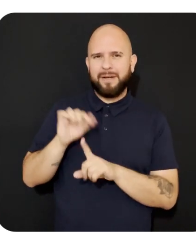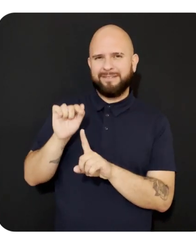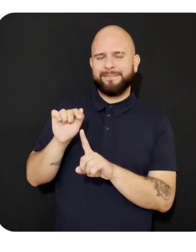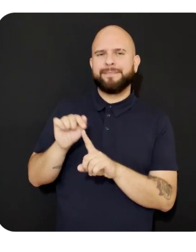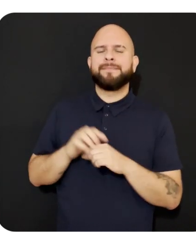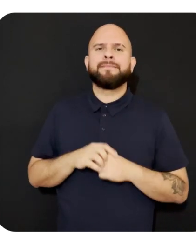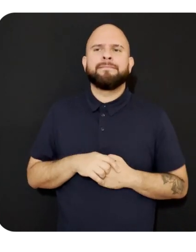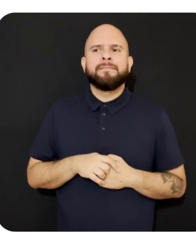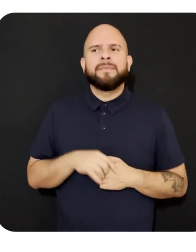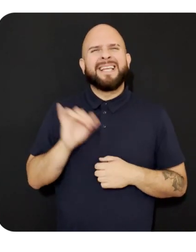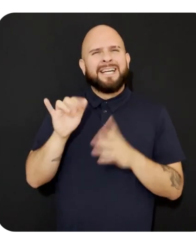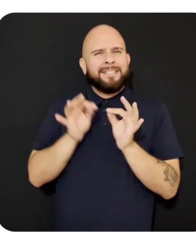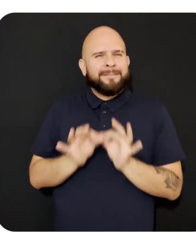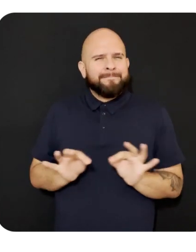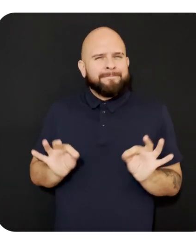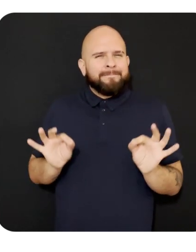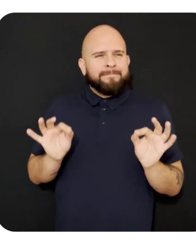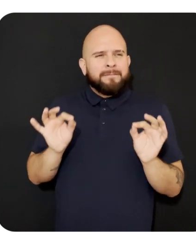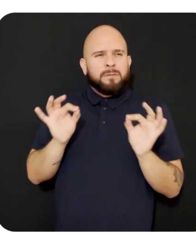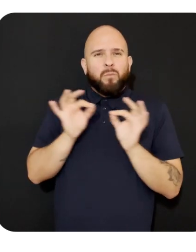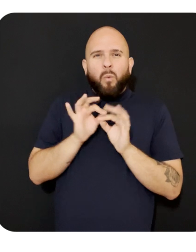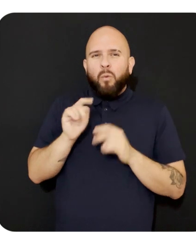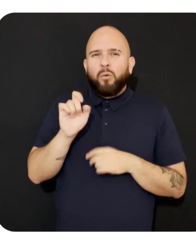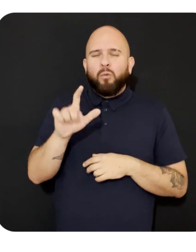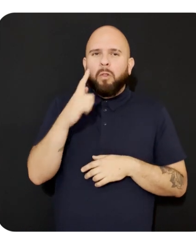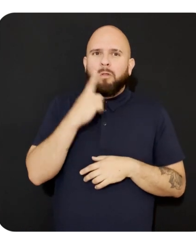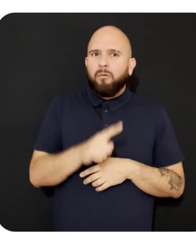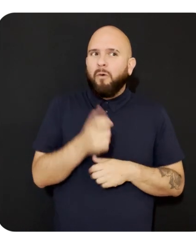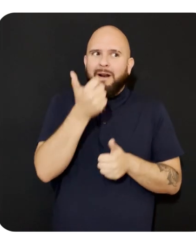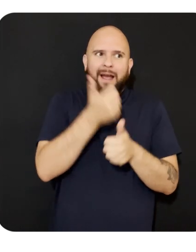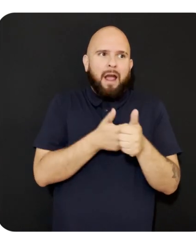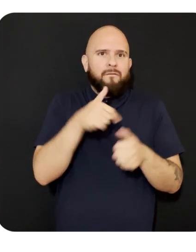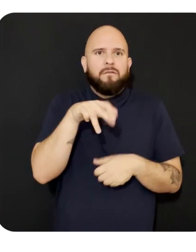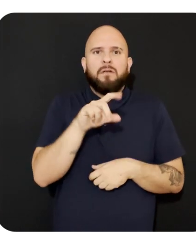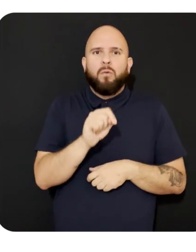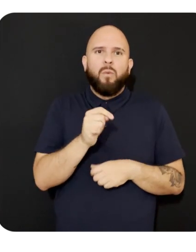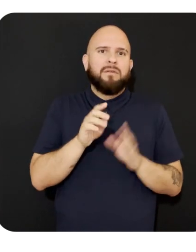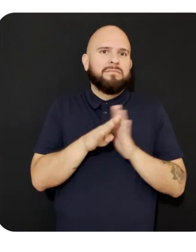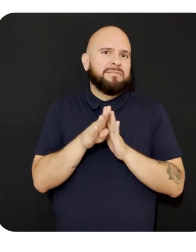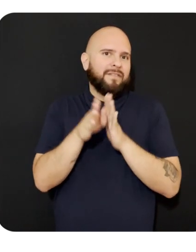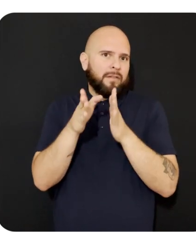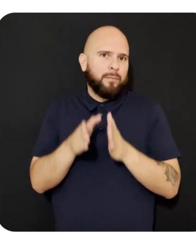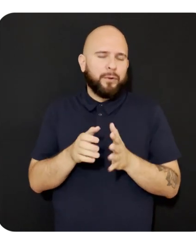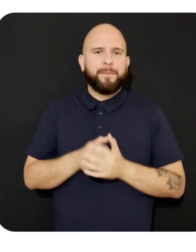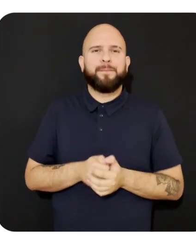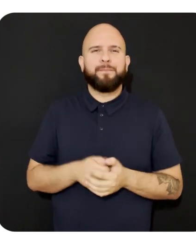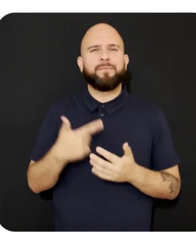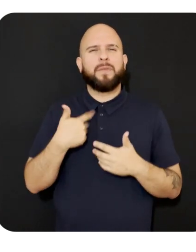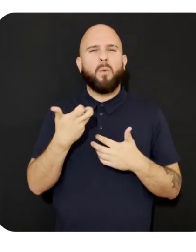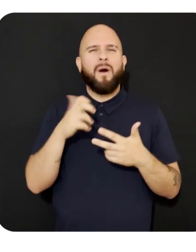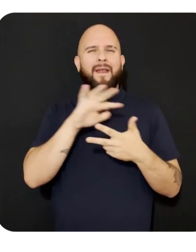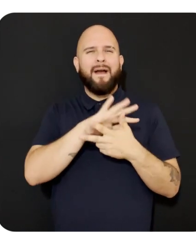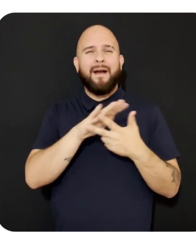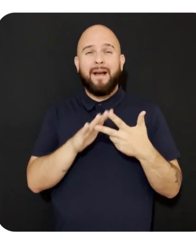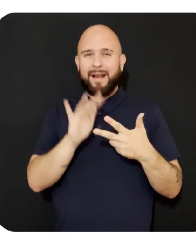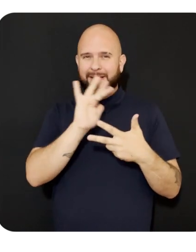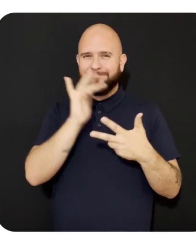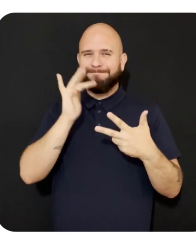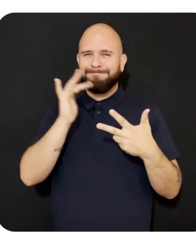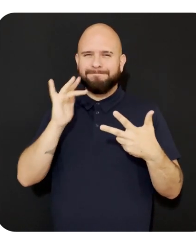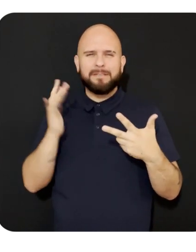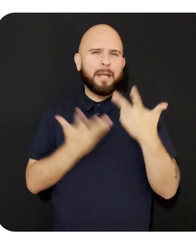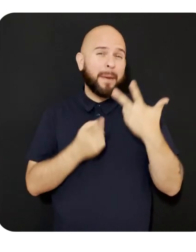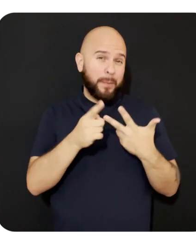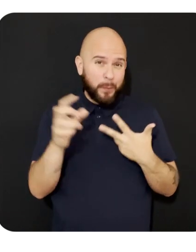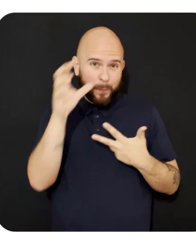is the essential app development tool for every Quest developer. I wanted to highlight three improvements that you may